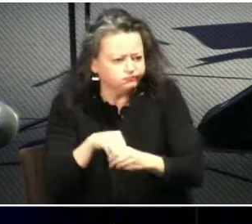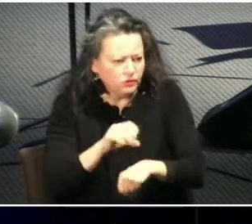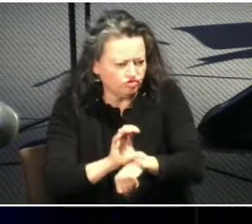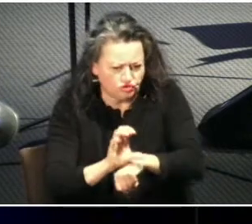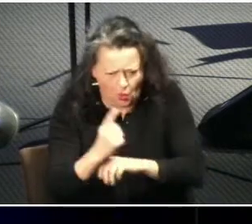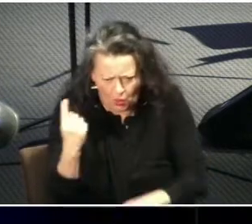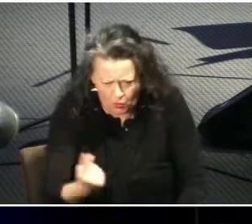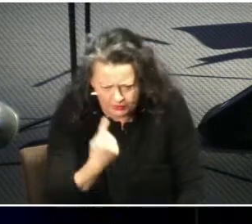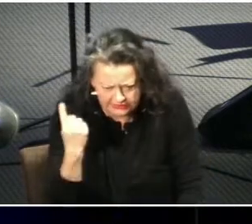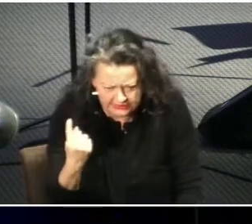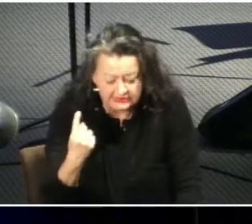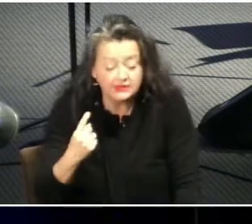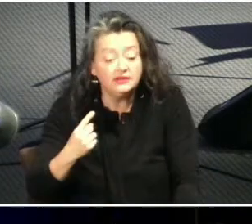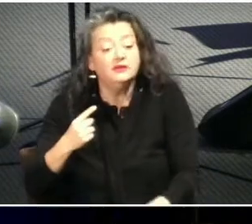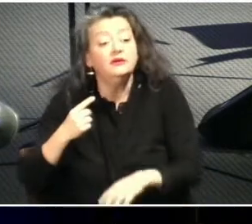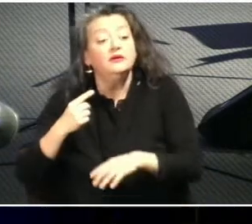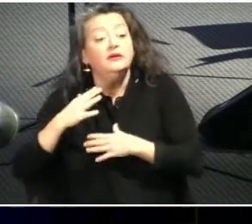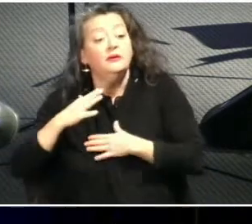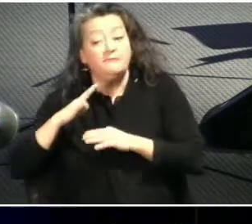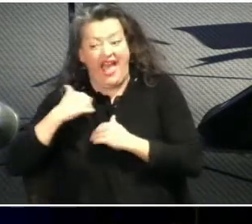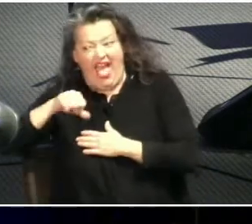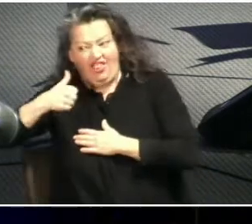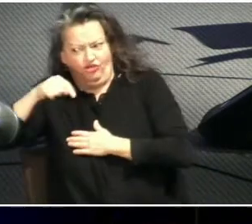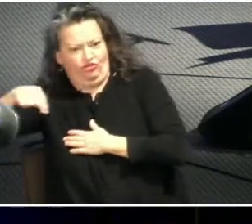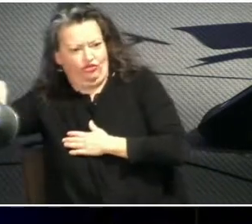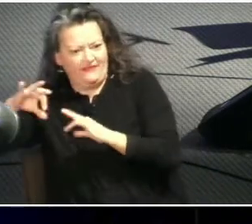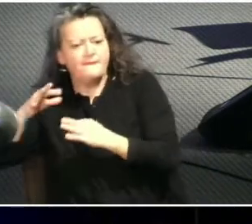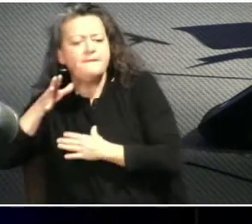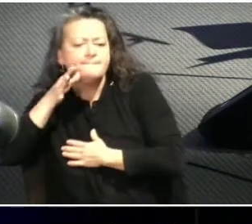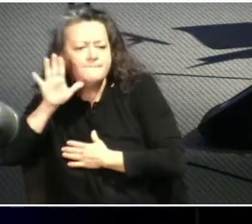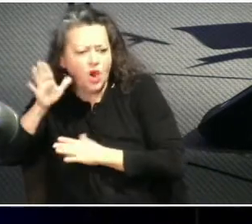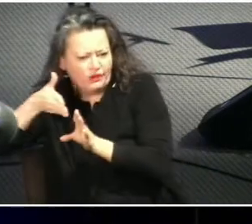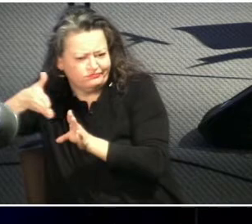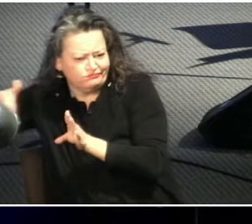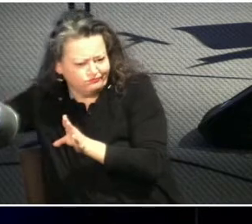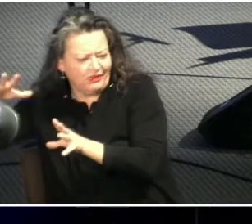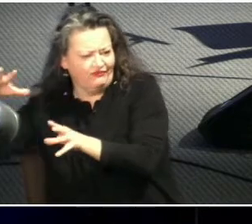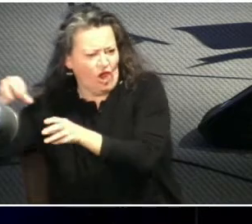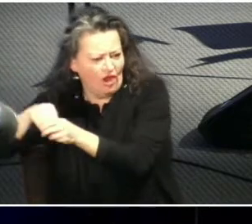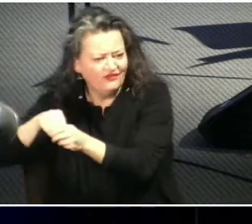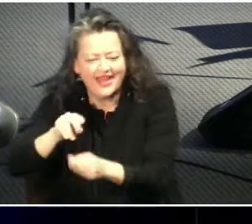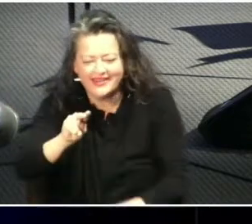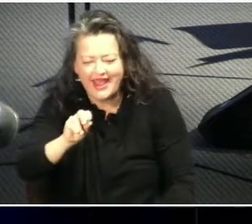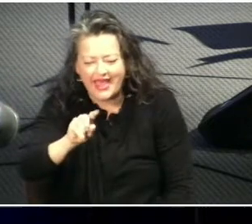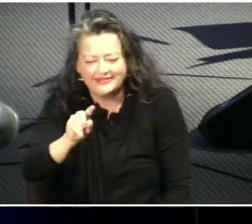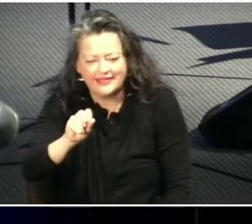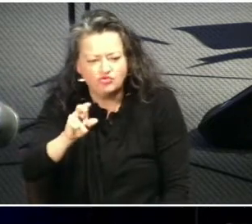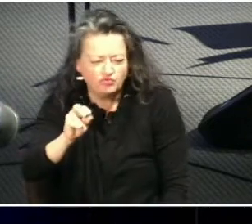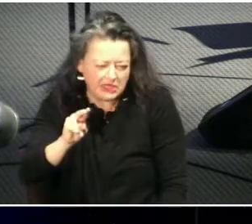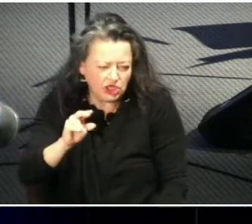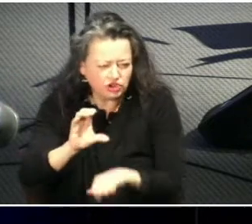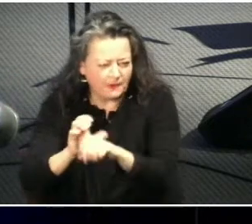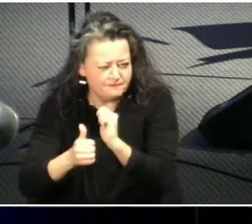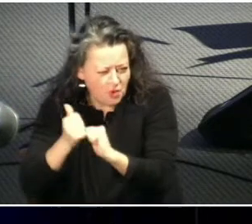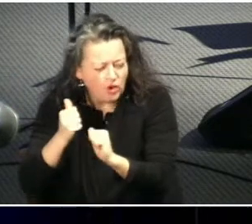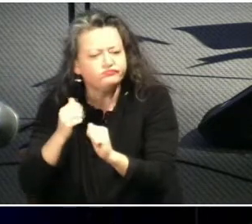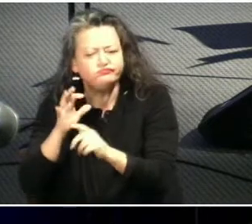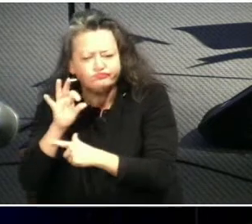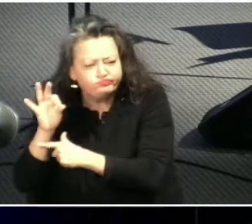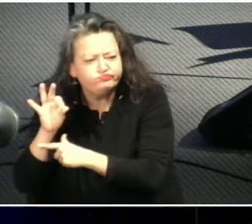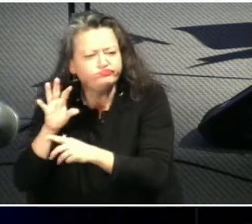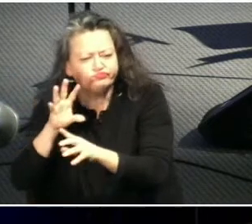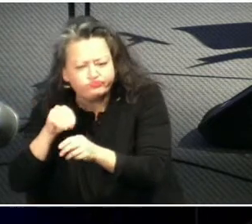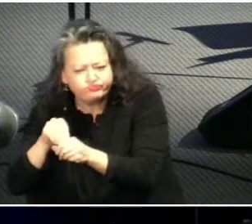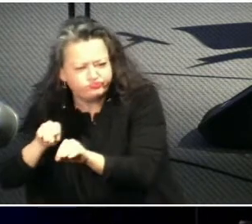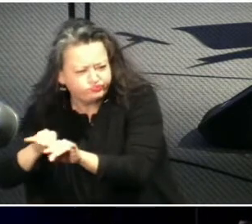family who are in vocational ministry on my mom's side mostly within the nazarene church when i was about 12 i